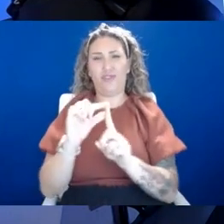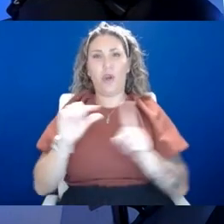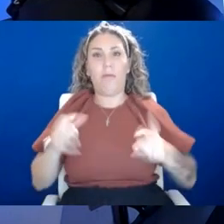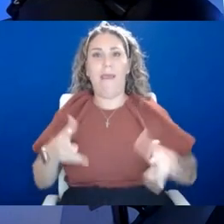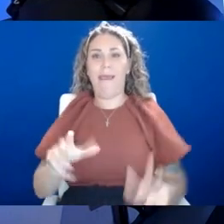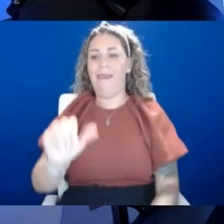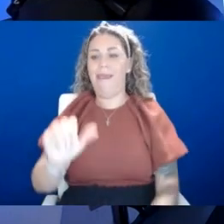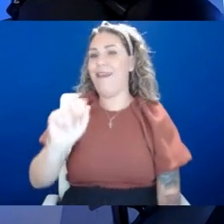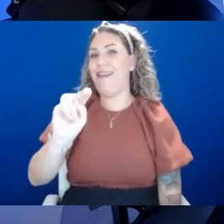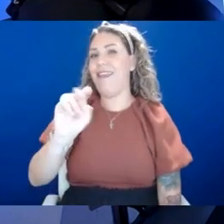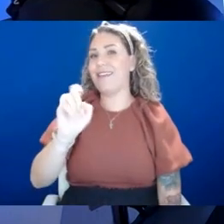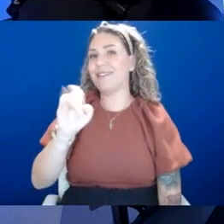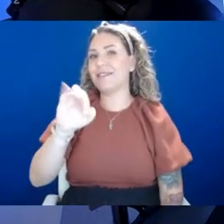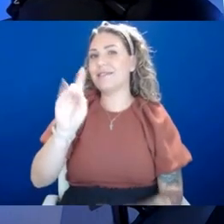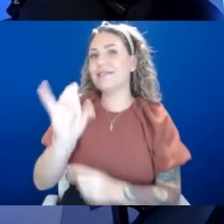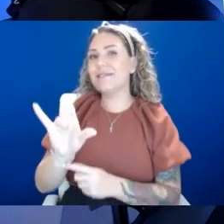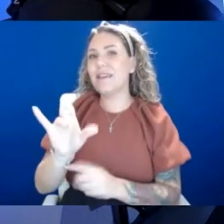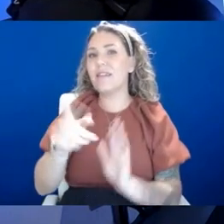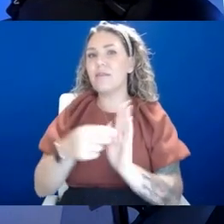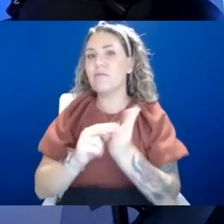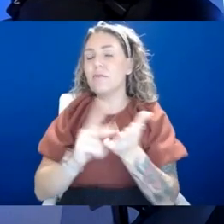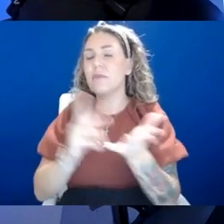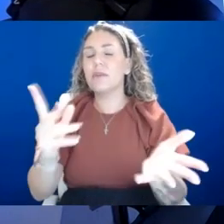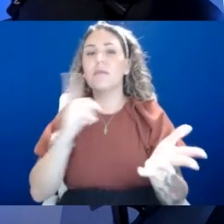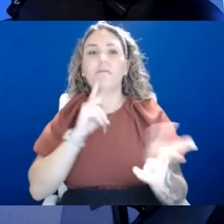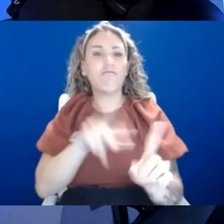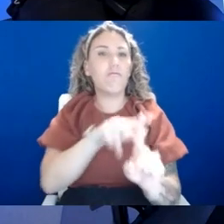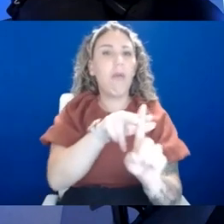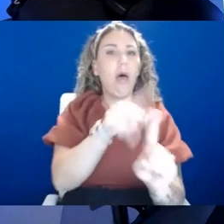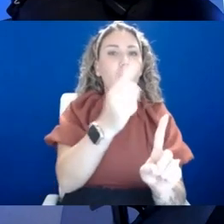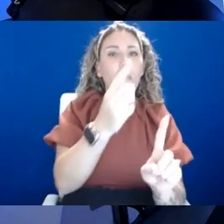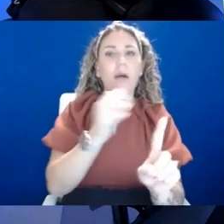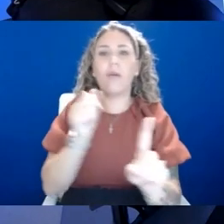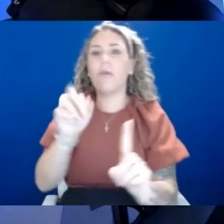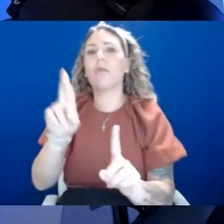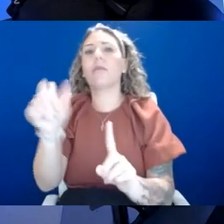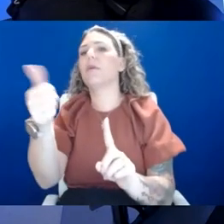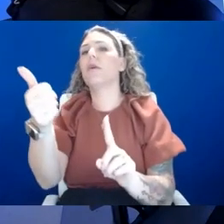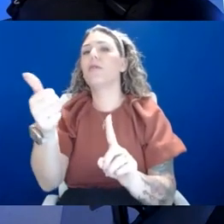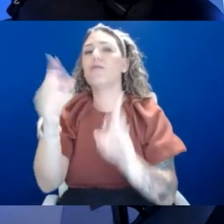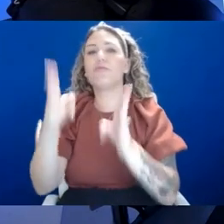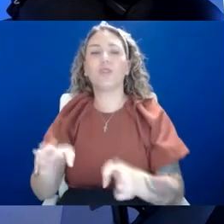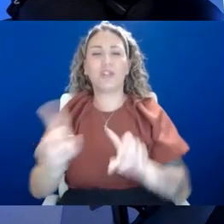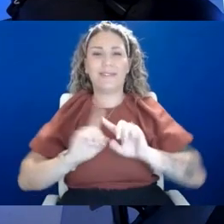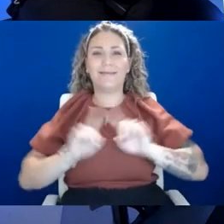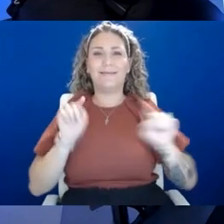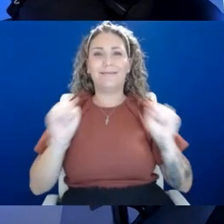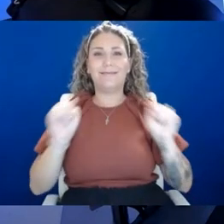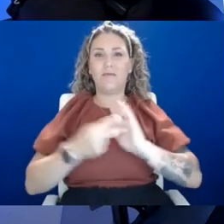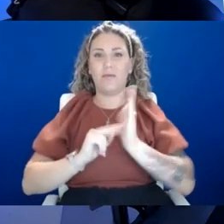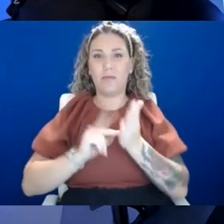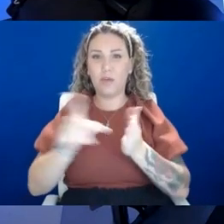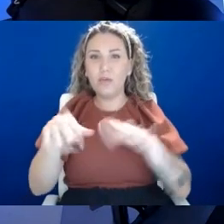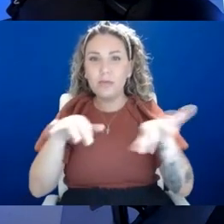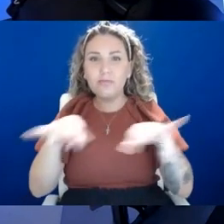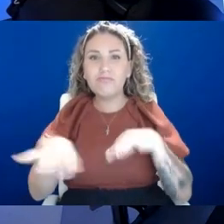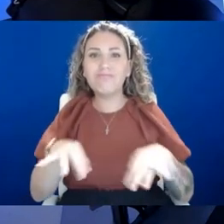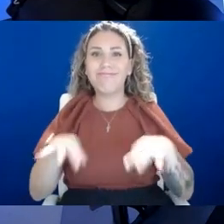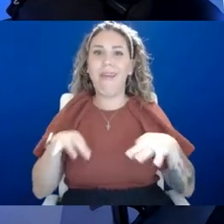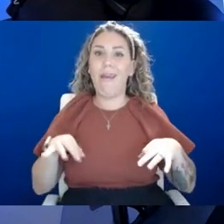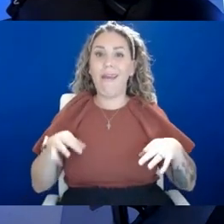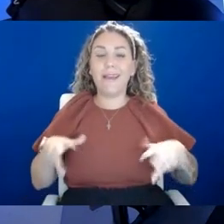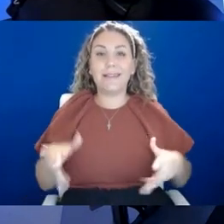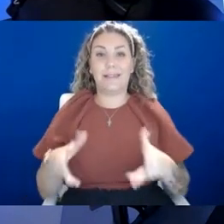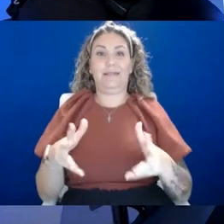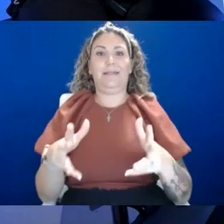around. It does apply to some, but it can be maybe something else for someone else. But you did, you kind of explained it. Anxiety can be a good thing, which,